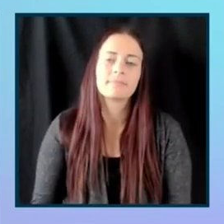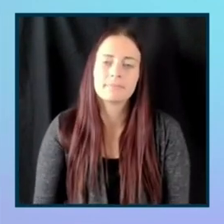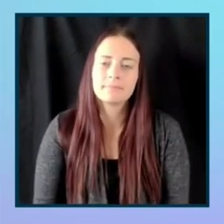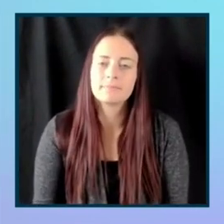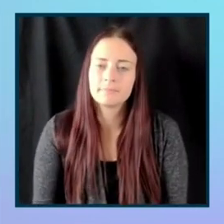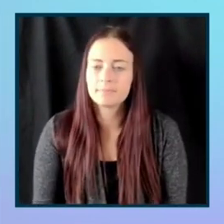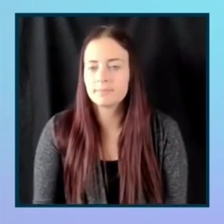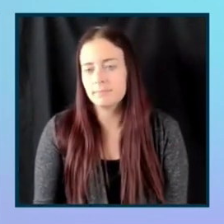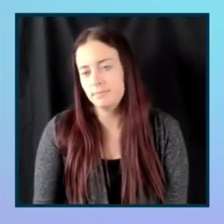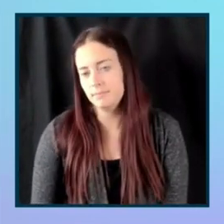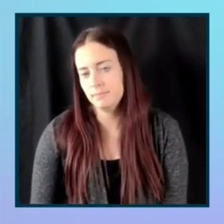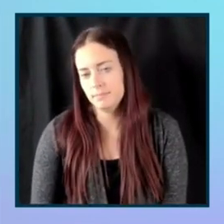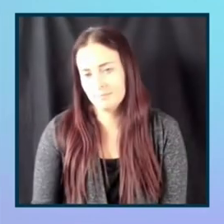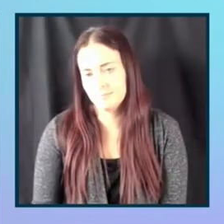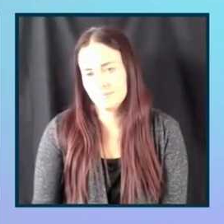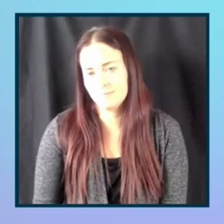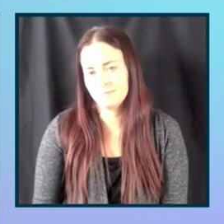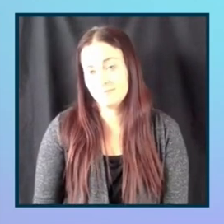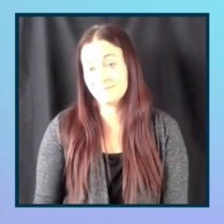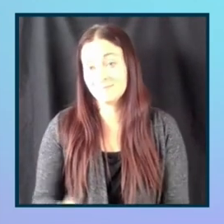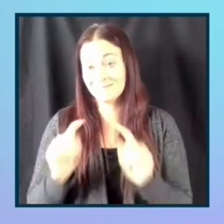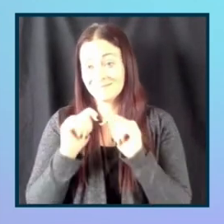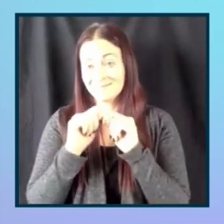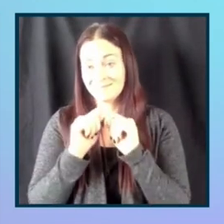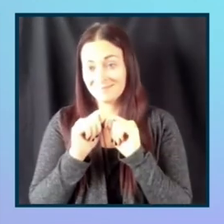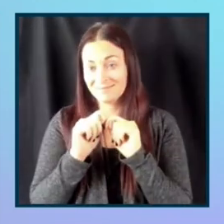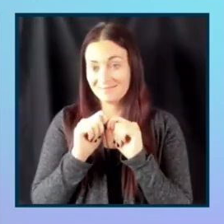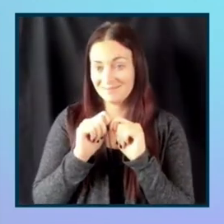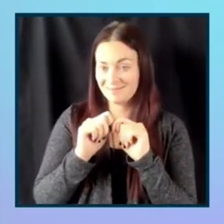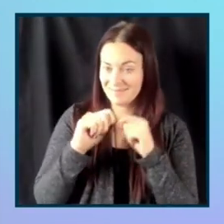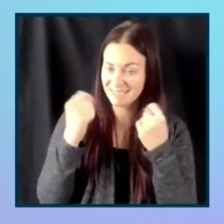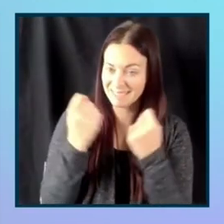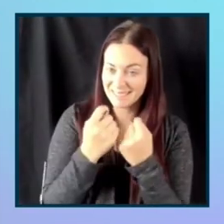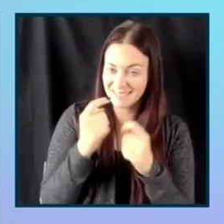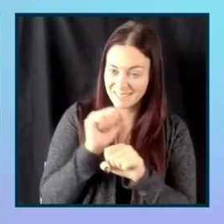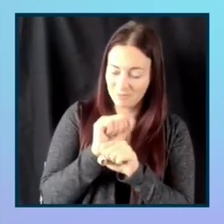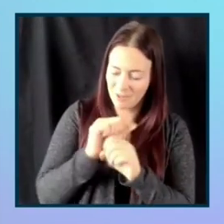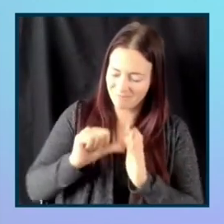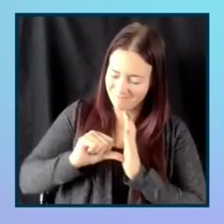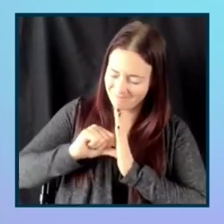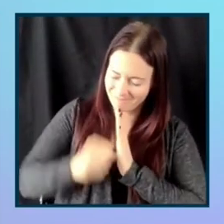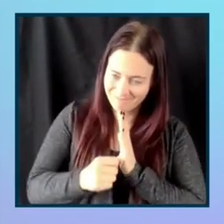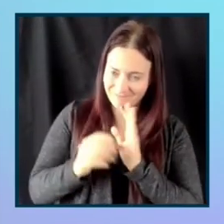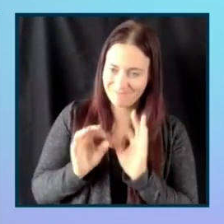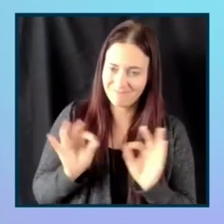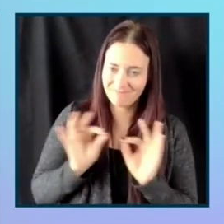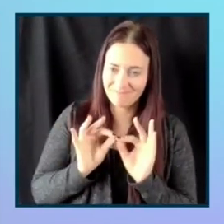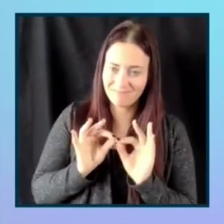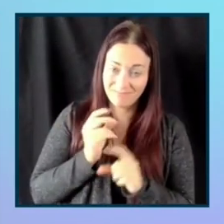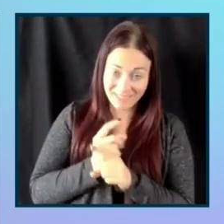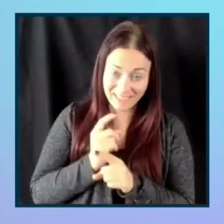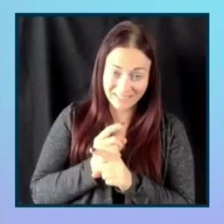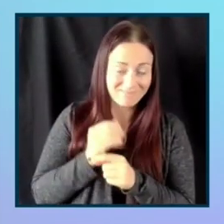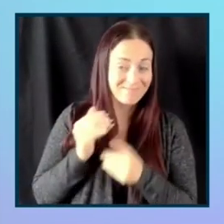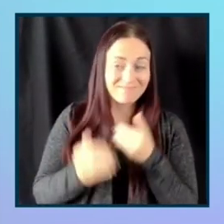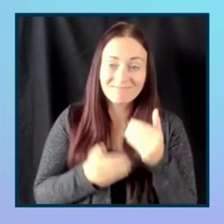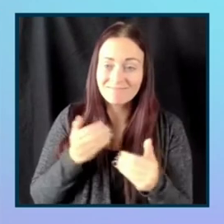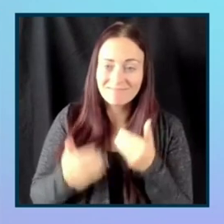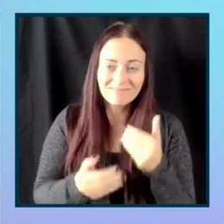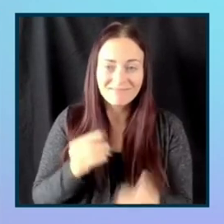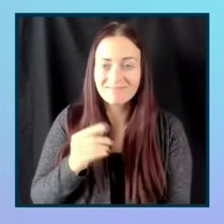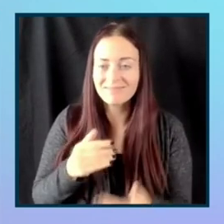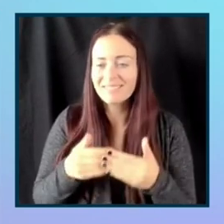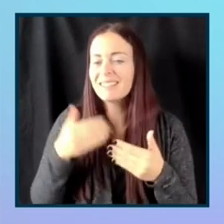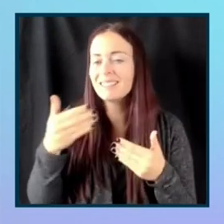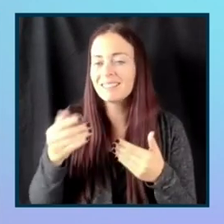And work makes the dream work, right? Yes, that's right. All right, rolling right along here. This